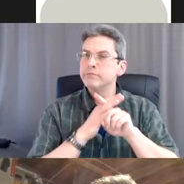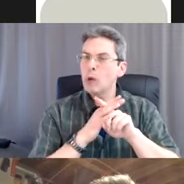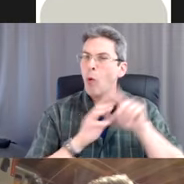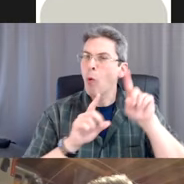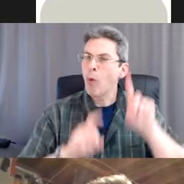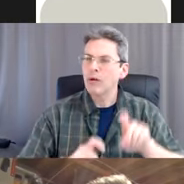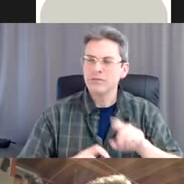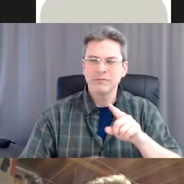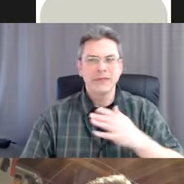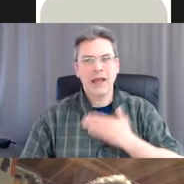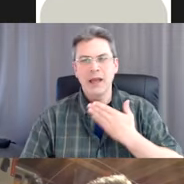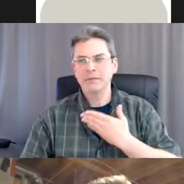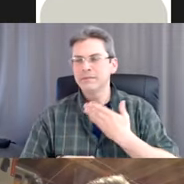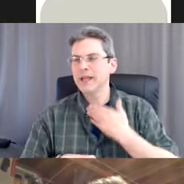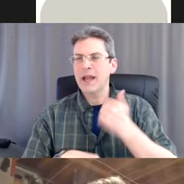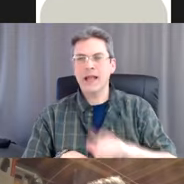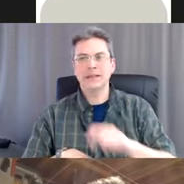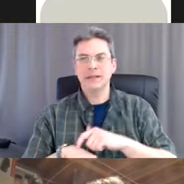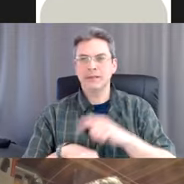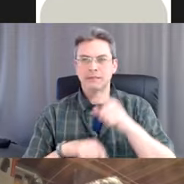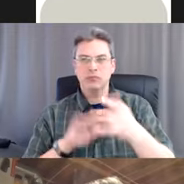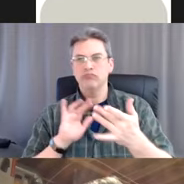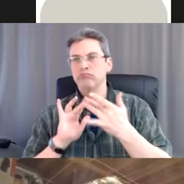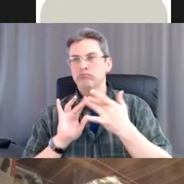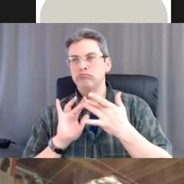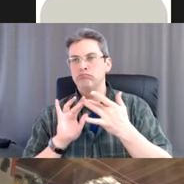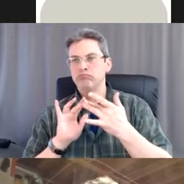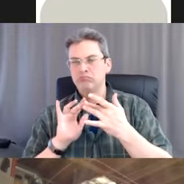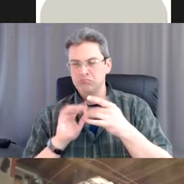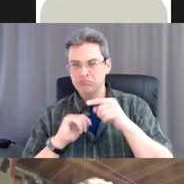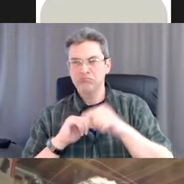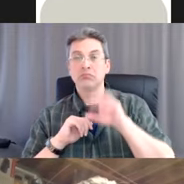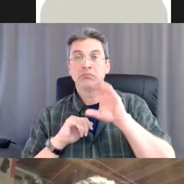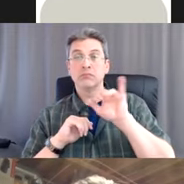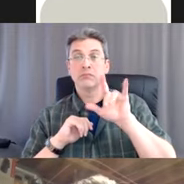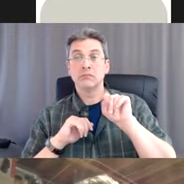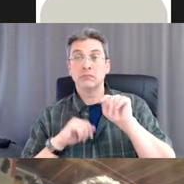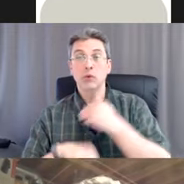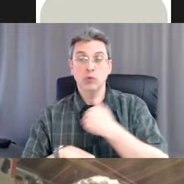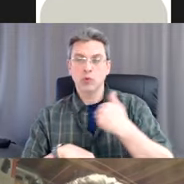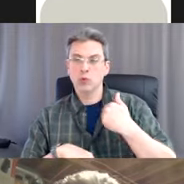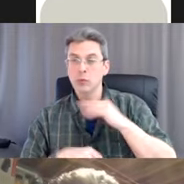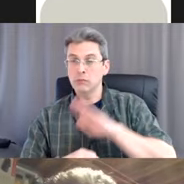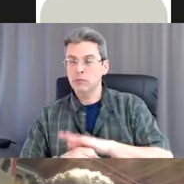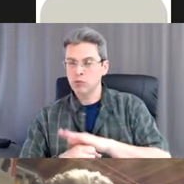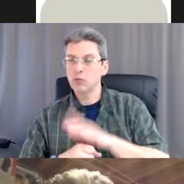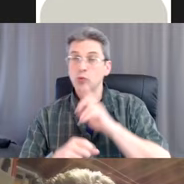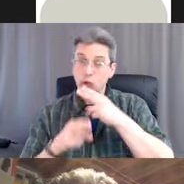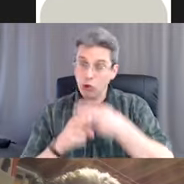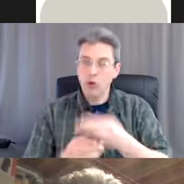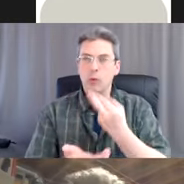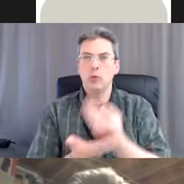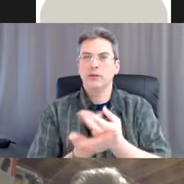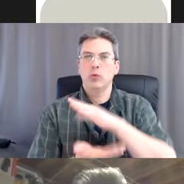time and we will follow up. The Centre for Independent Living in Toronto is a resource centre and we are always